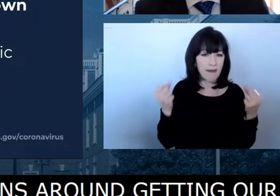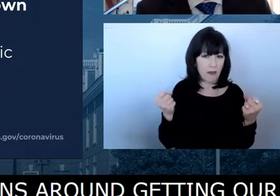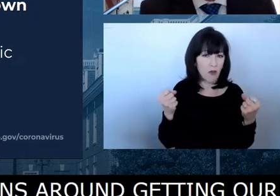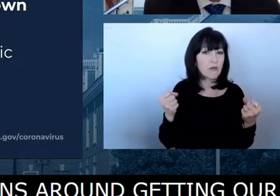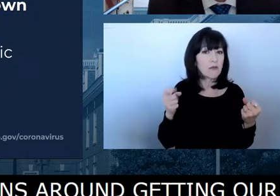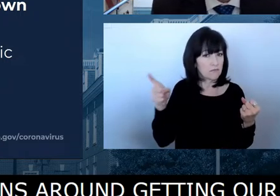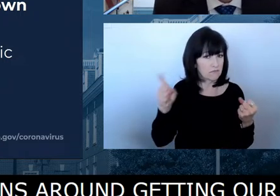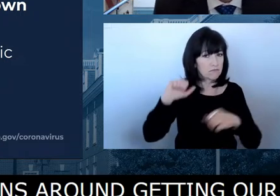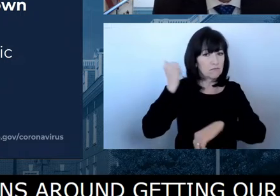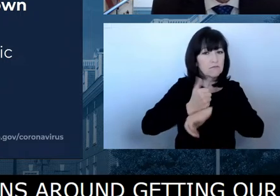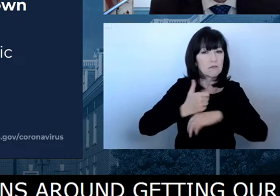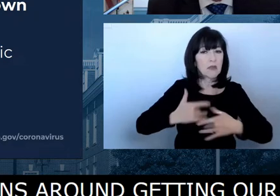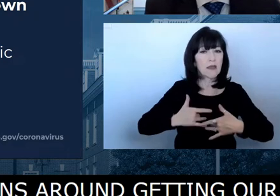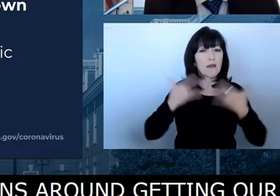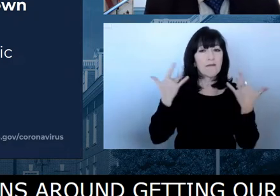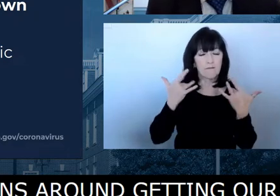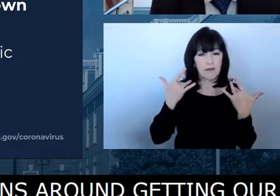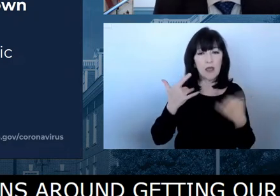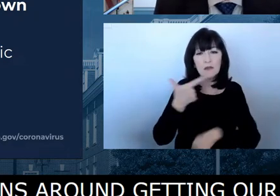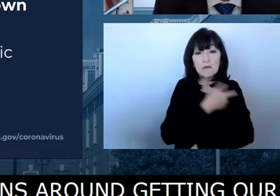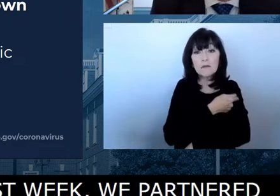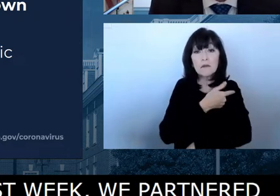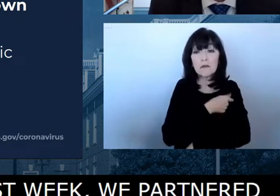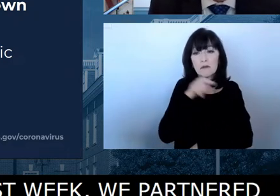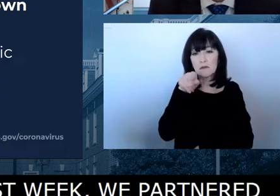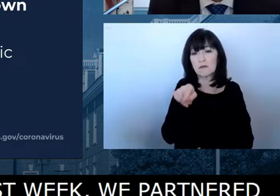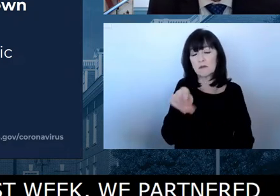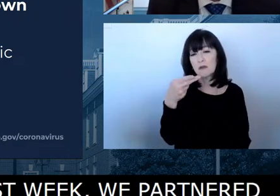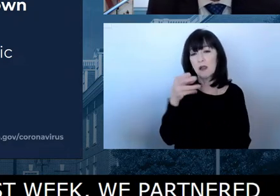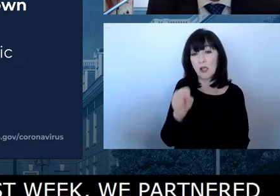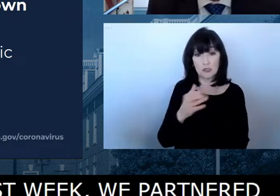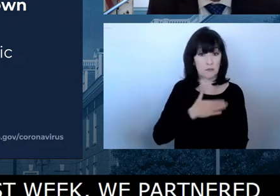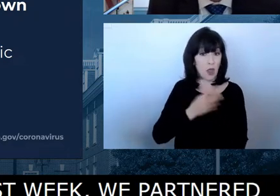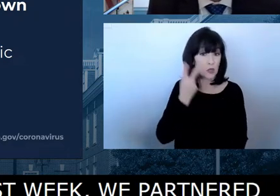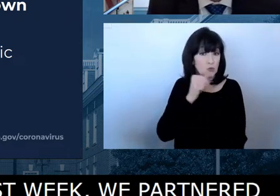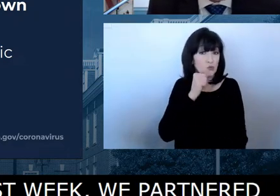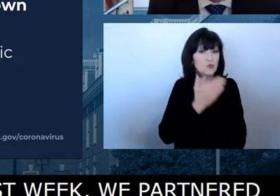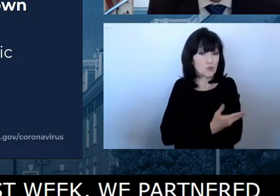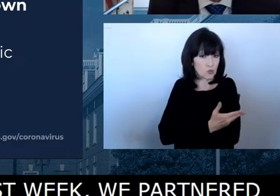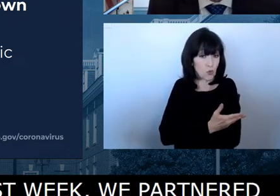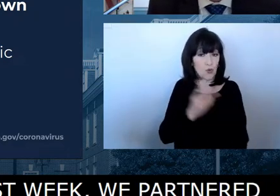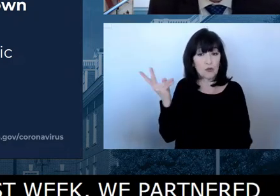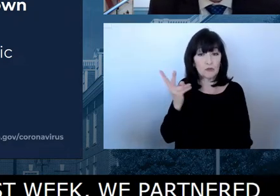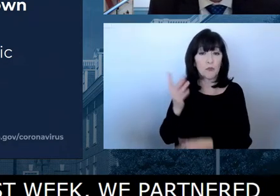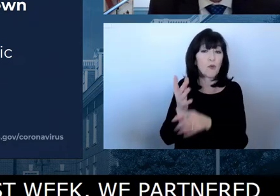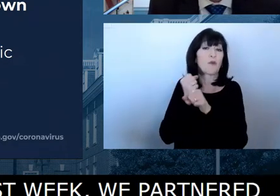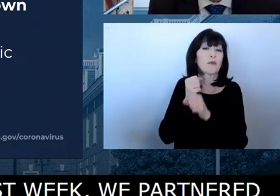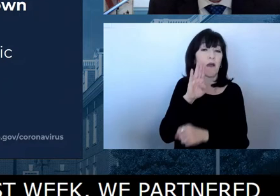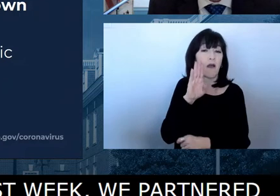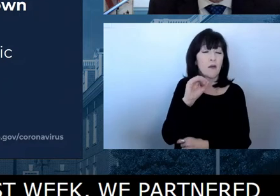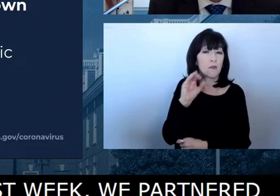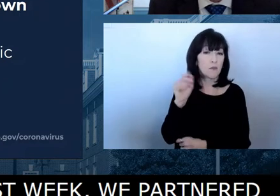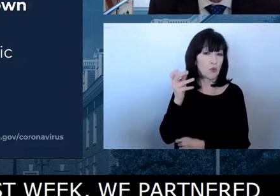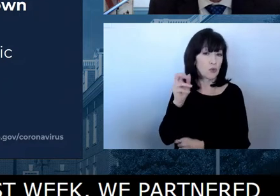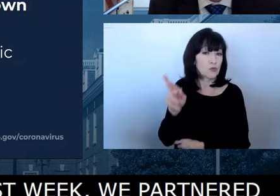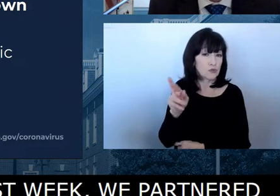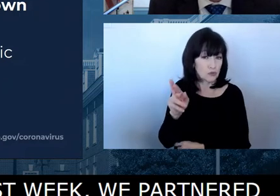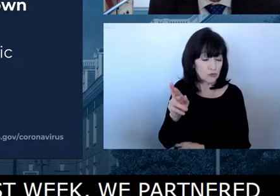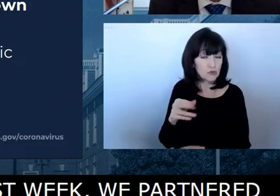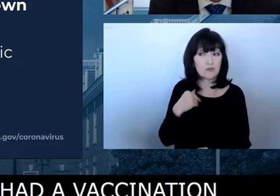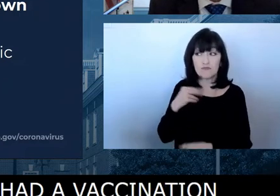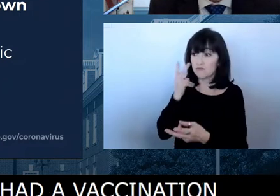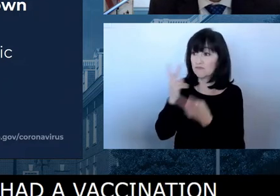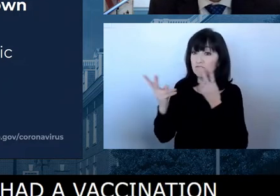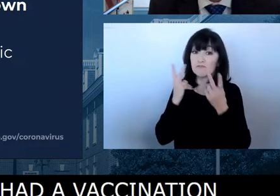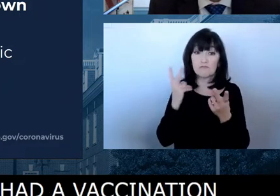at, at the high school, um, where my two daughters received their booster shots. And, uh, I saw the number of